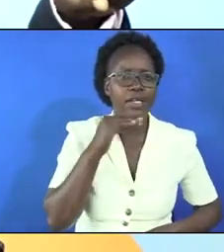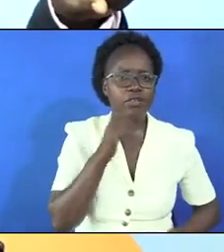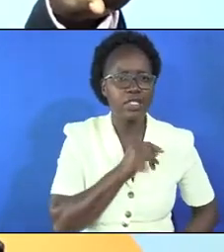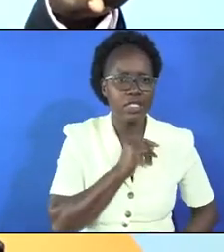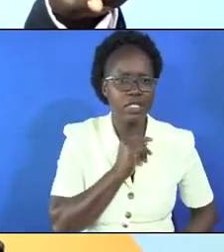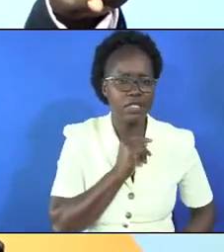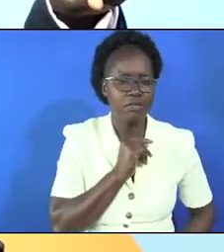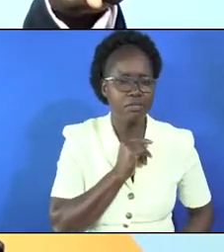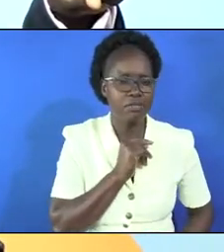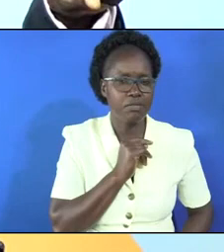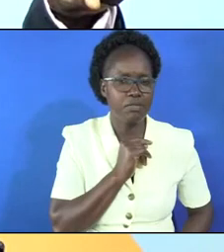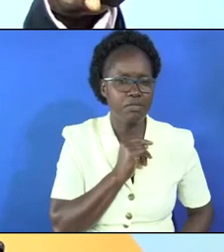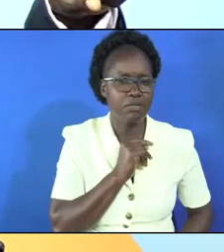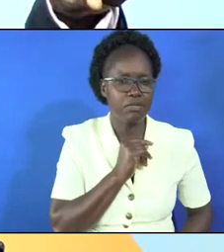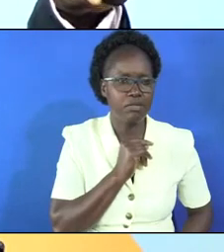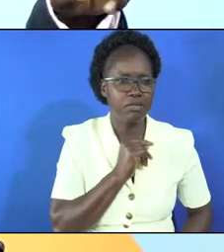died